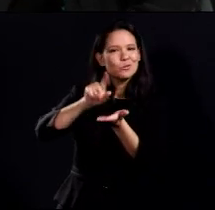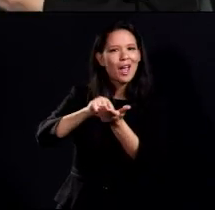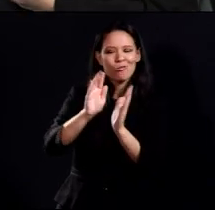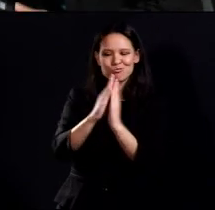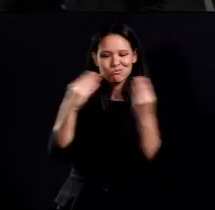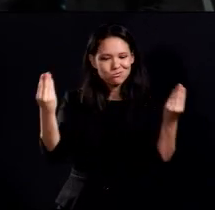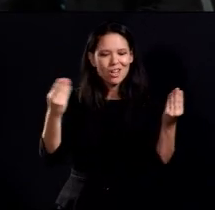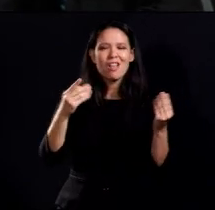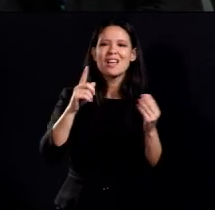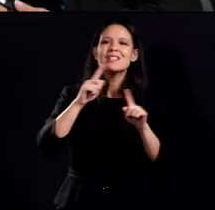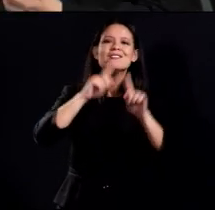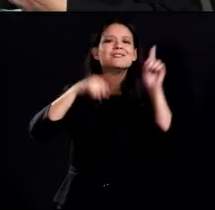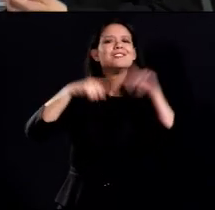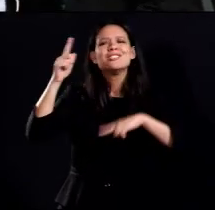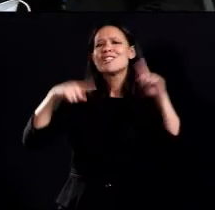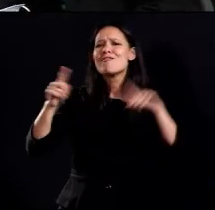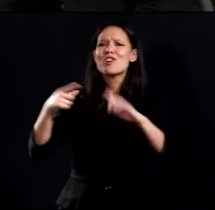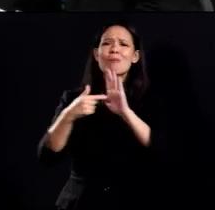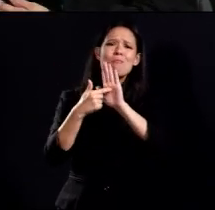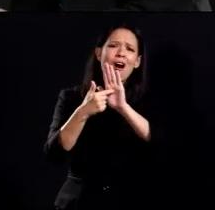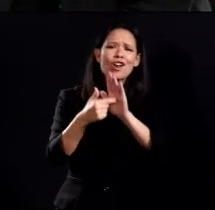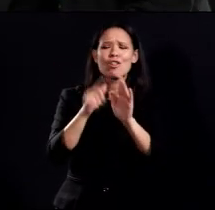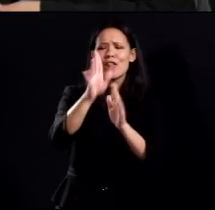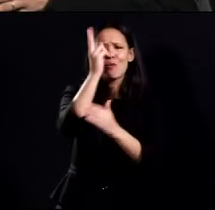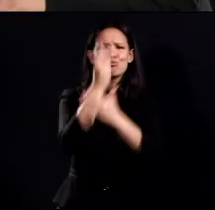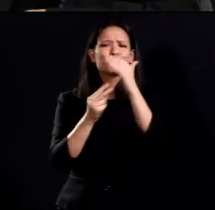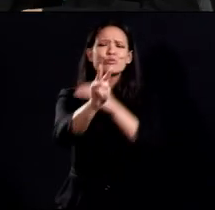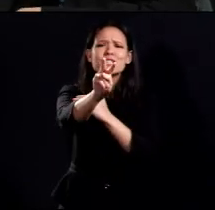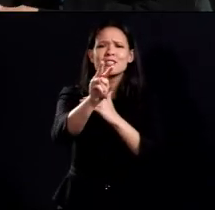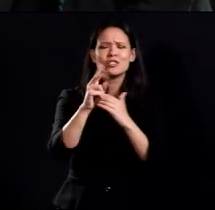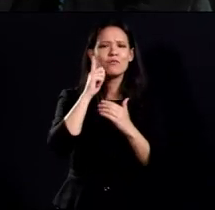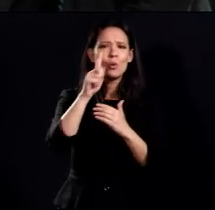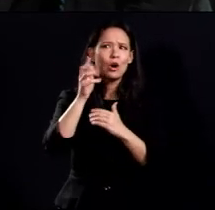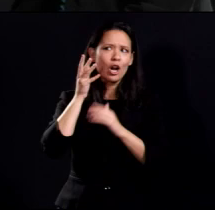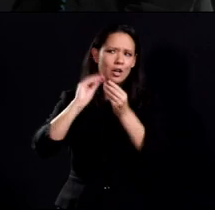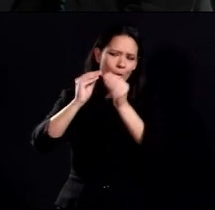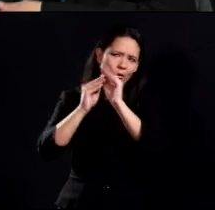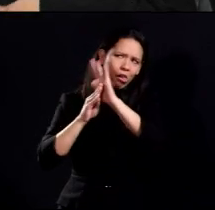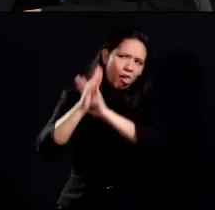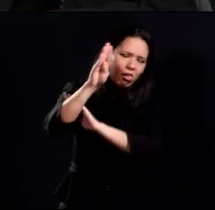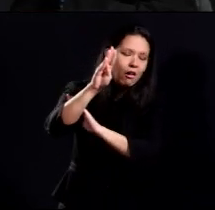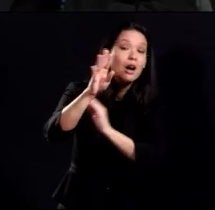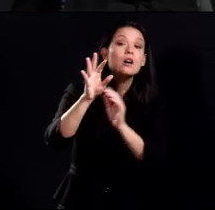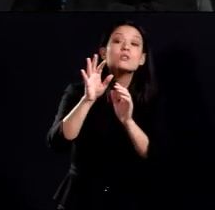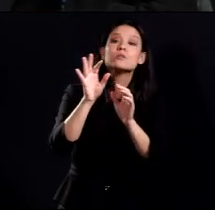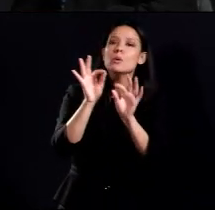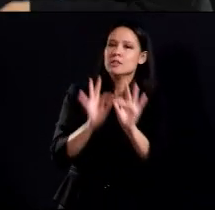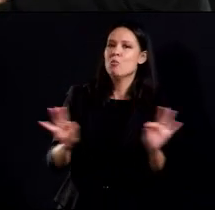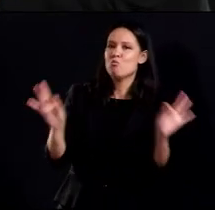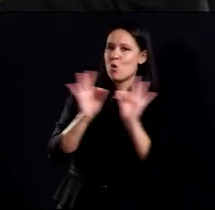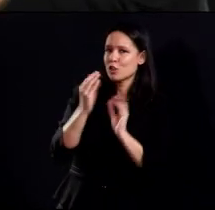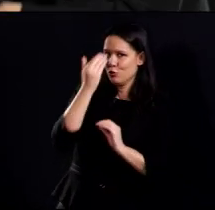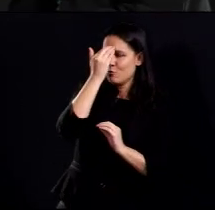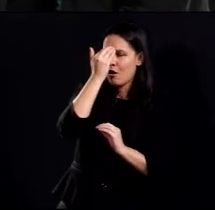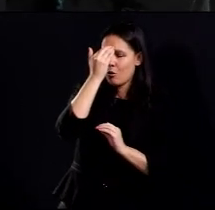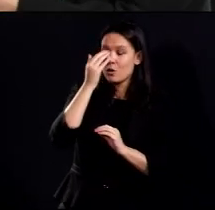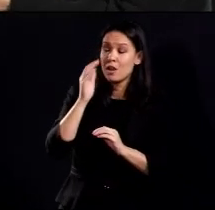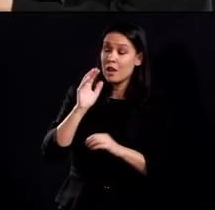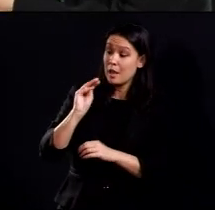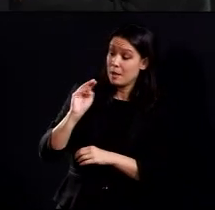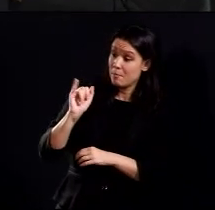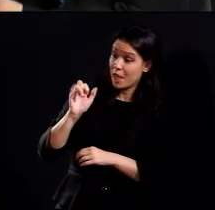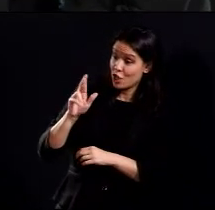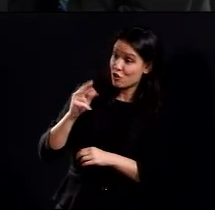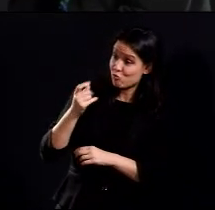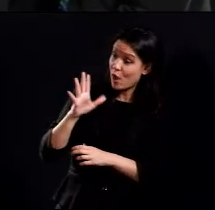about different models and what they're predicting. And so, I really want people to know a little bit more about that. So, Mayor Price,